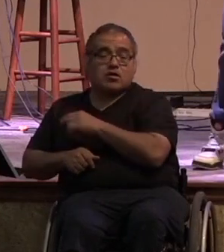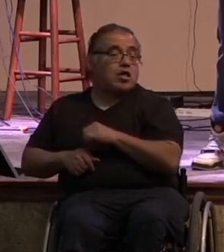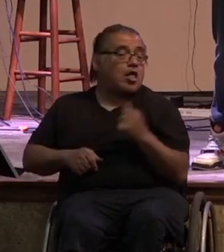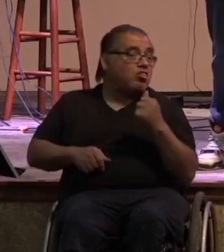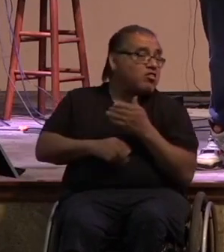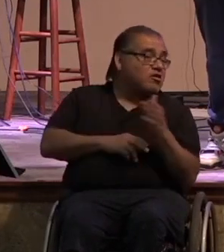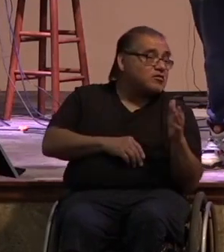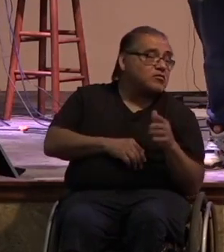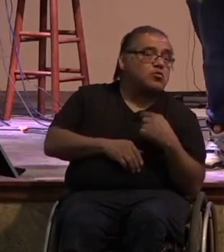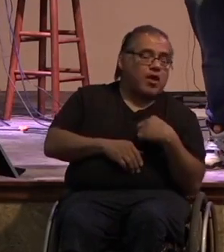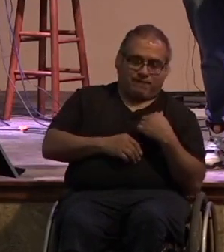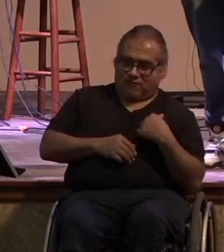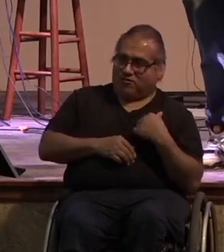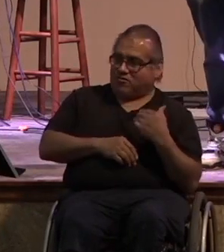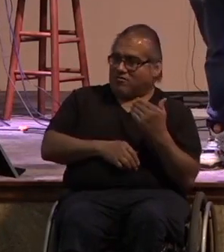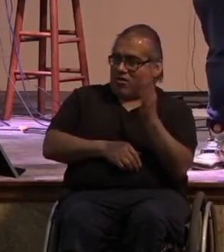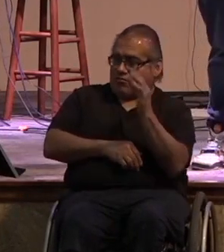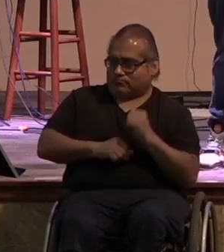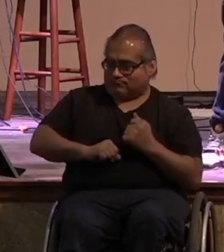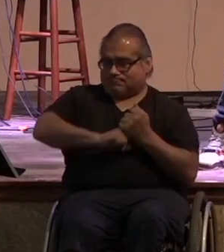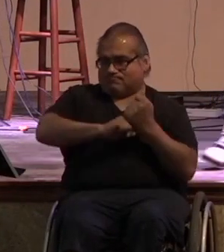reinforcements we have god on our side right